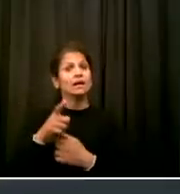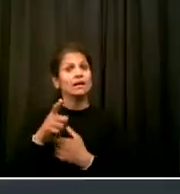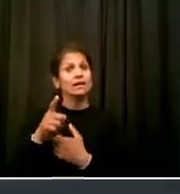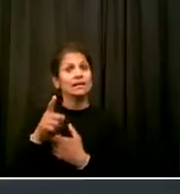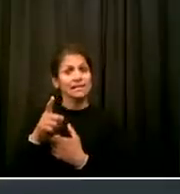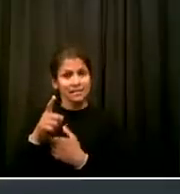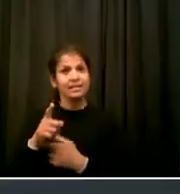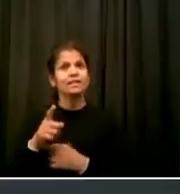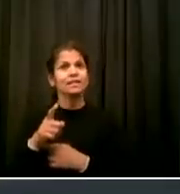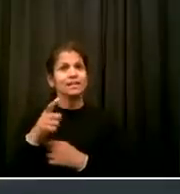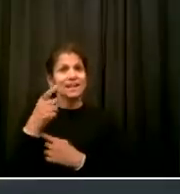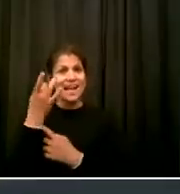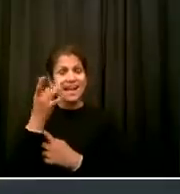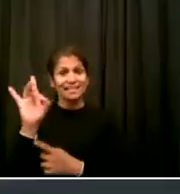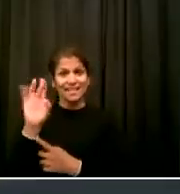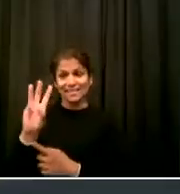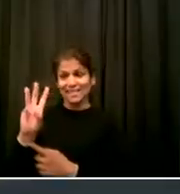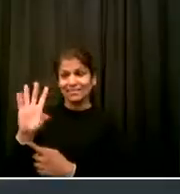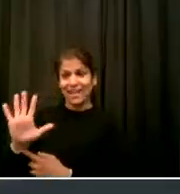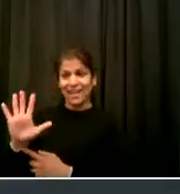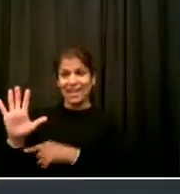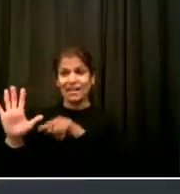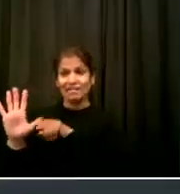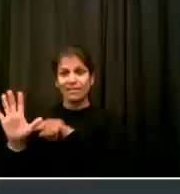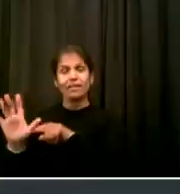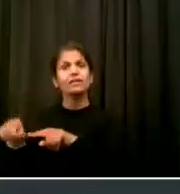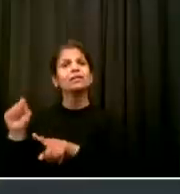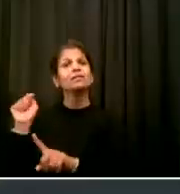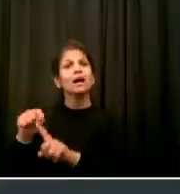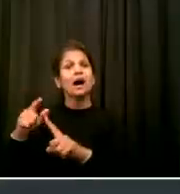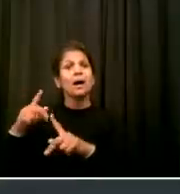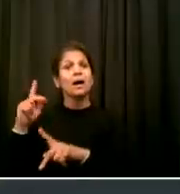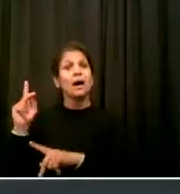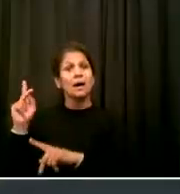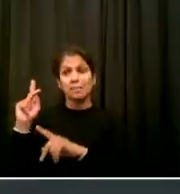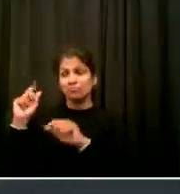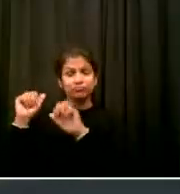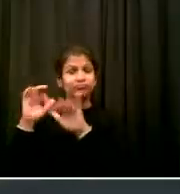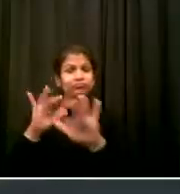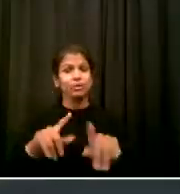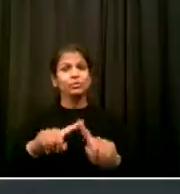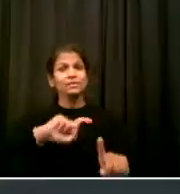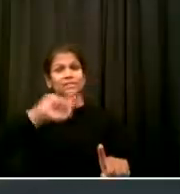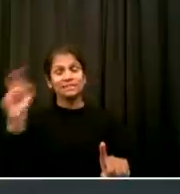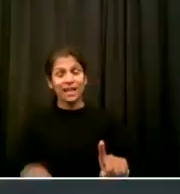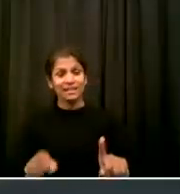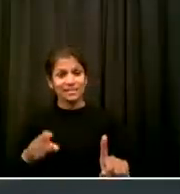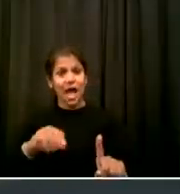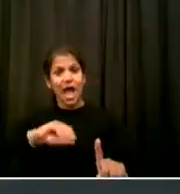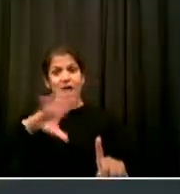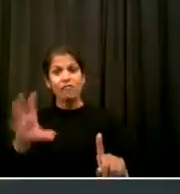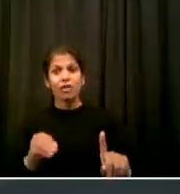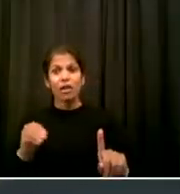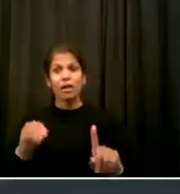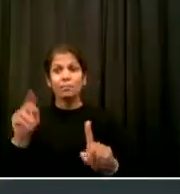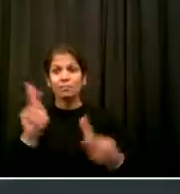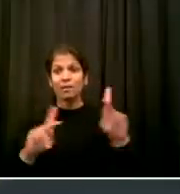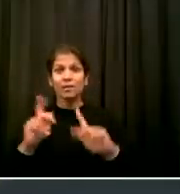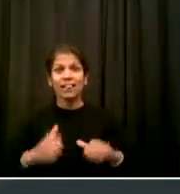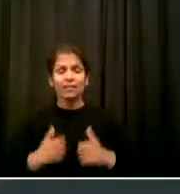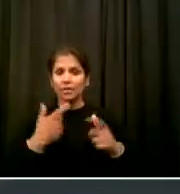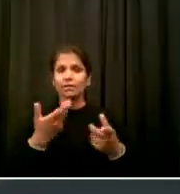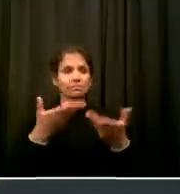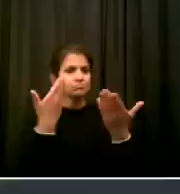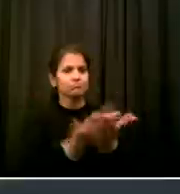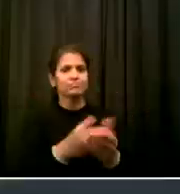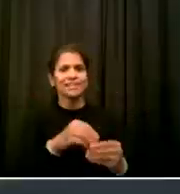But that truth, as Deputy Mayor Thompson said Was deliberately withheld by the enslavers Allowing them